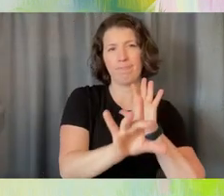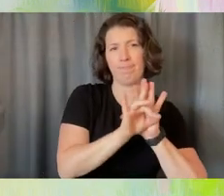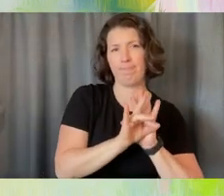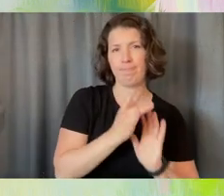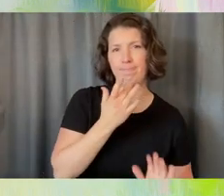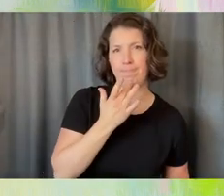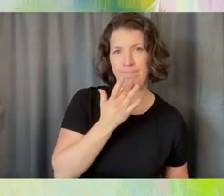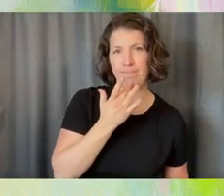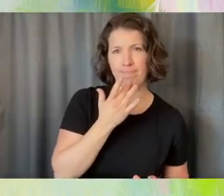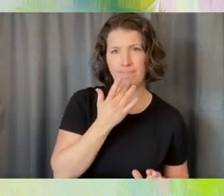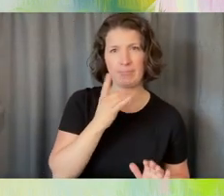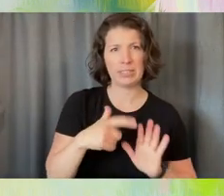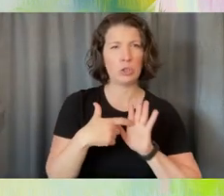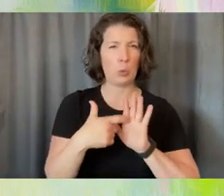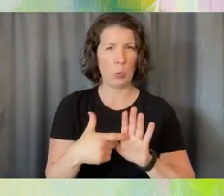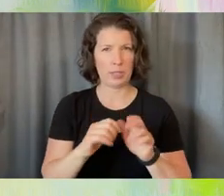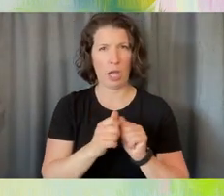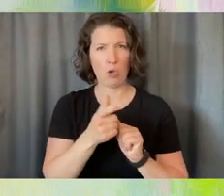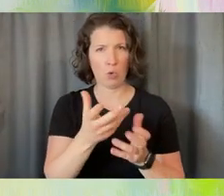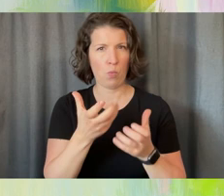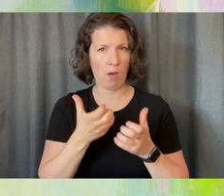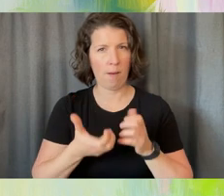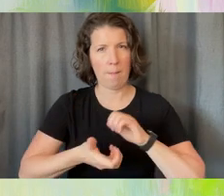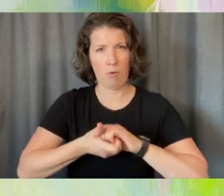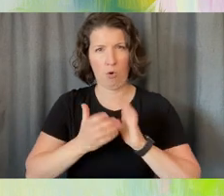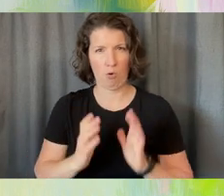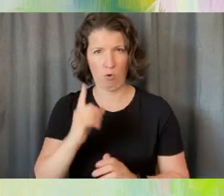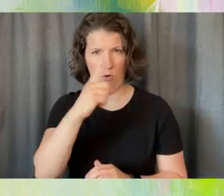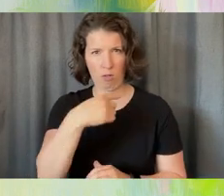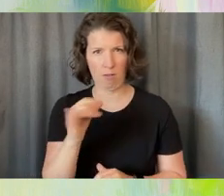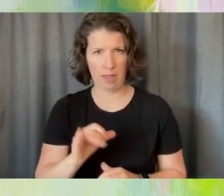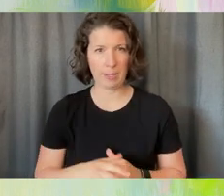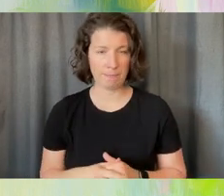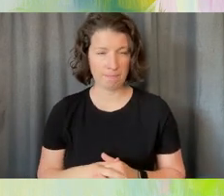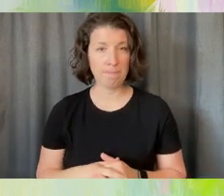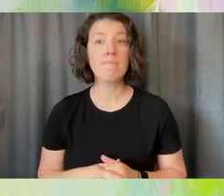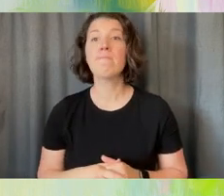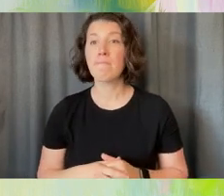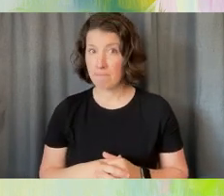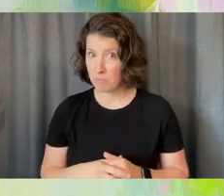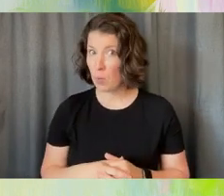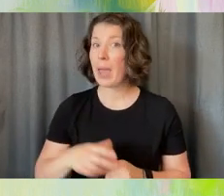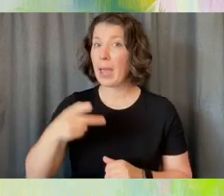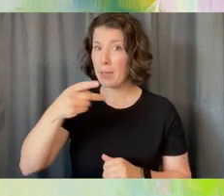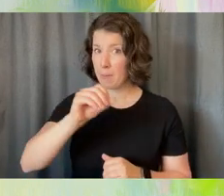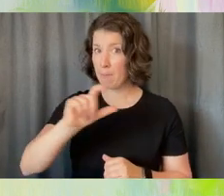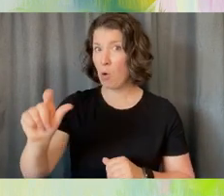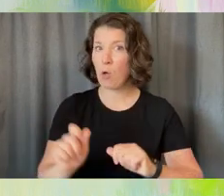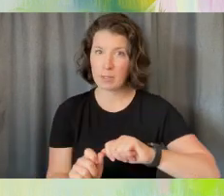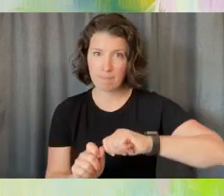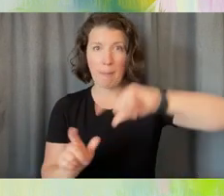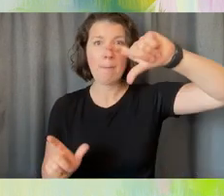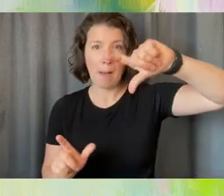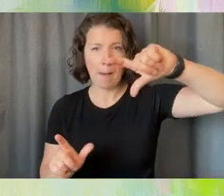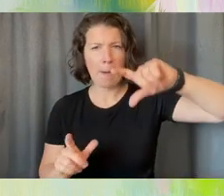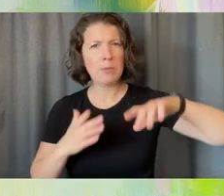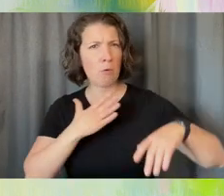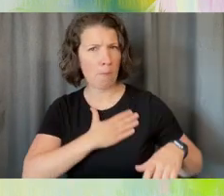I think we can go ahead and launch the poll. The poll is on the screen. So I'd love it if people would answer.